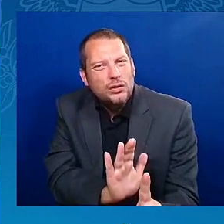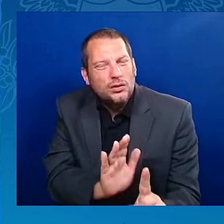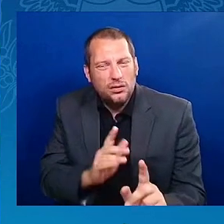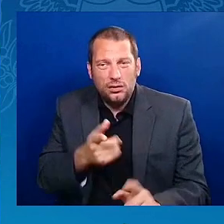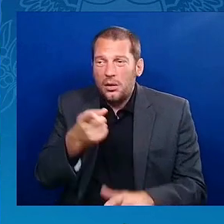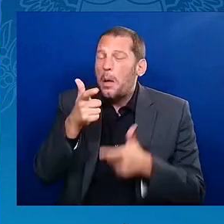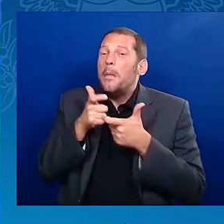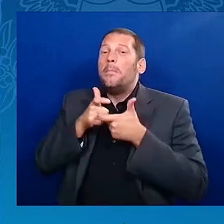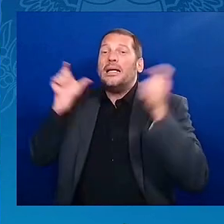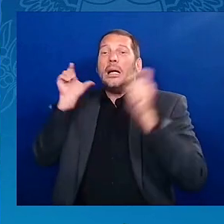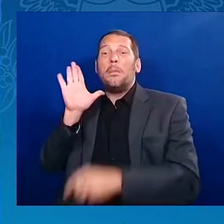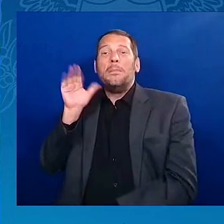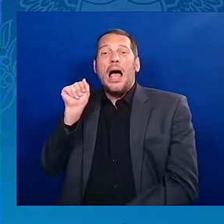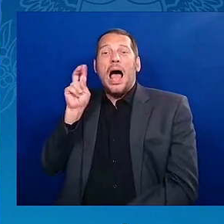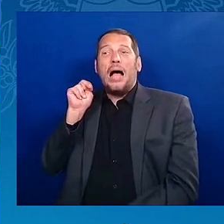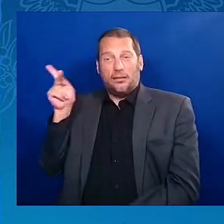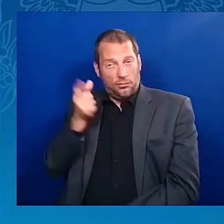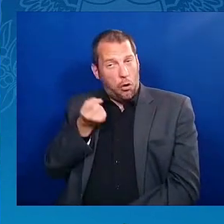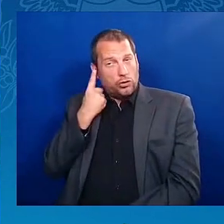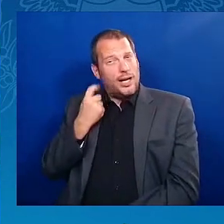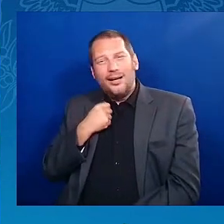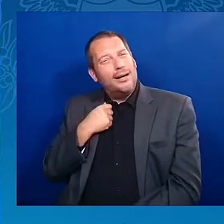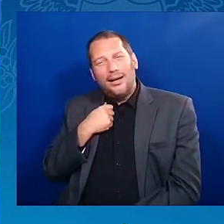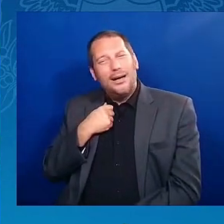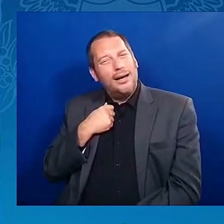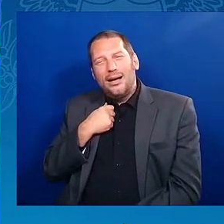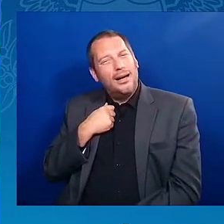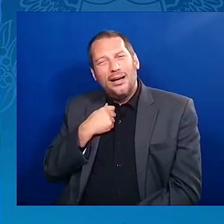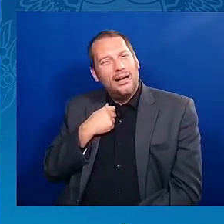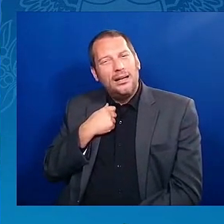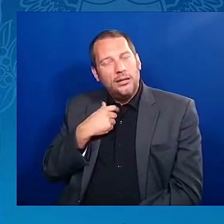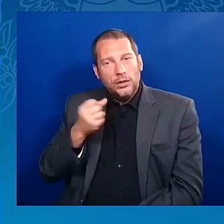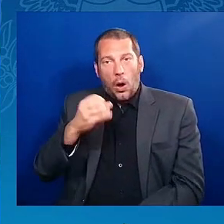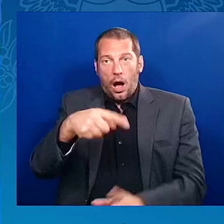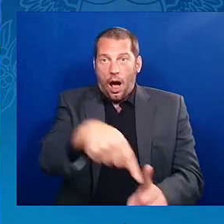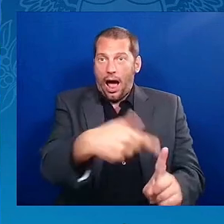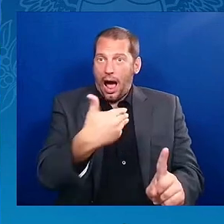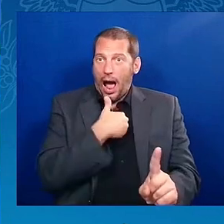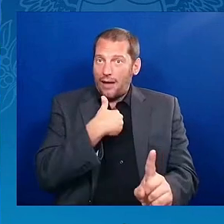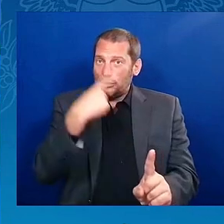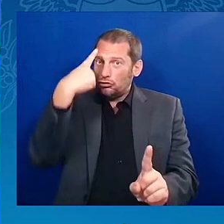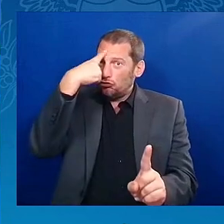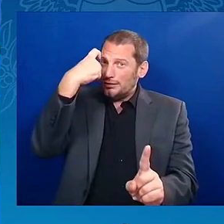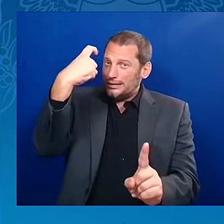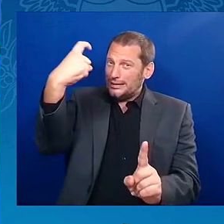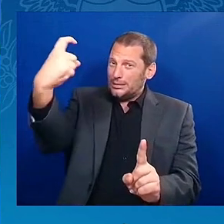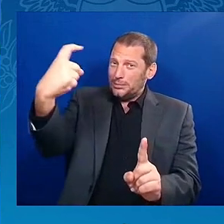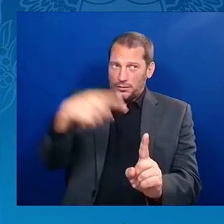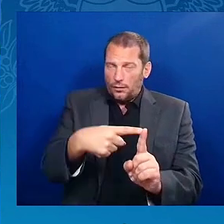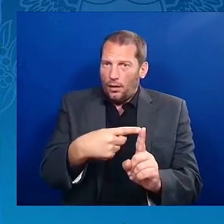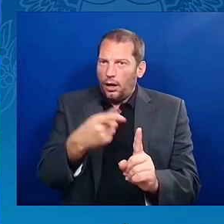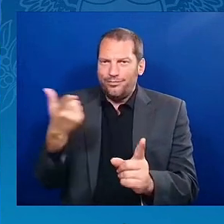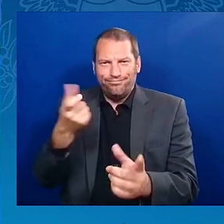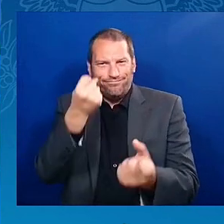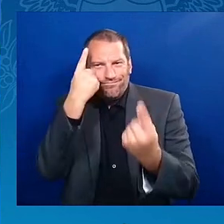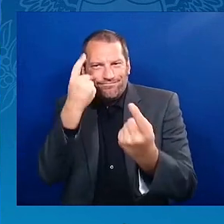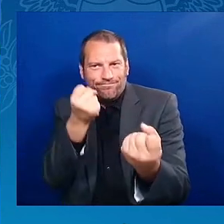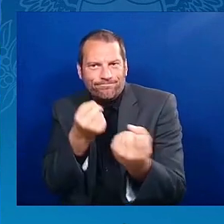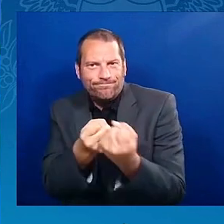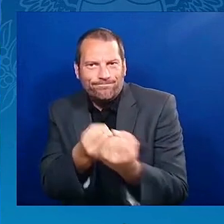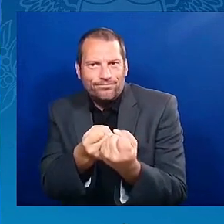individual has for what is possible, and instead of rejecting that dream because maybe it's something they've not heard before,